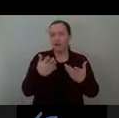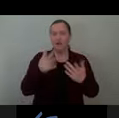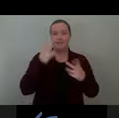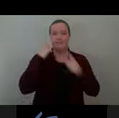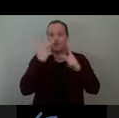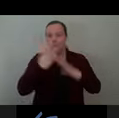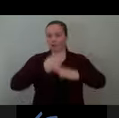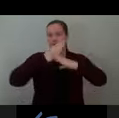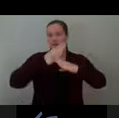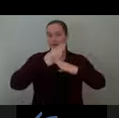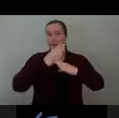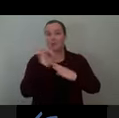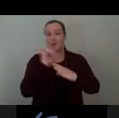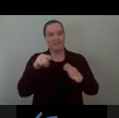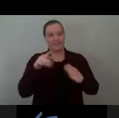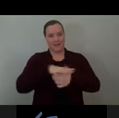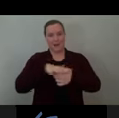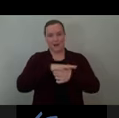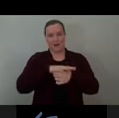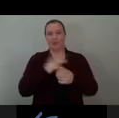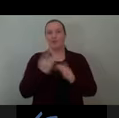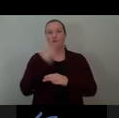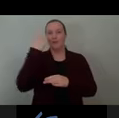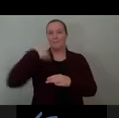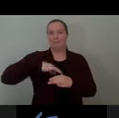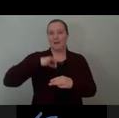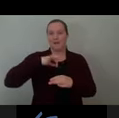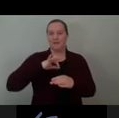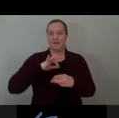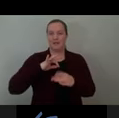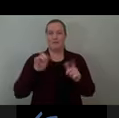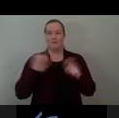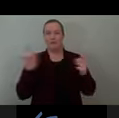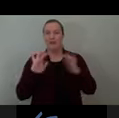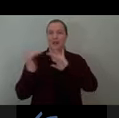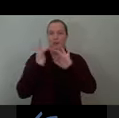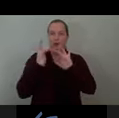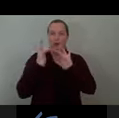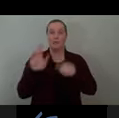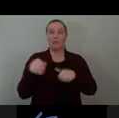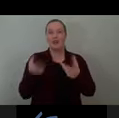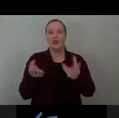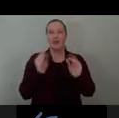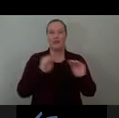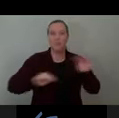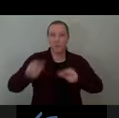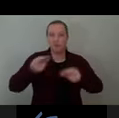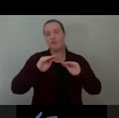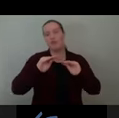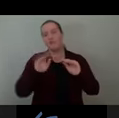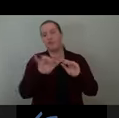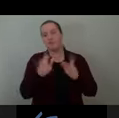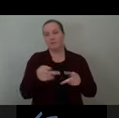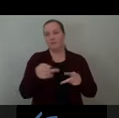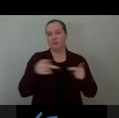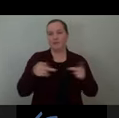as a conduit that's going to be part of a larger network of constant movement and passage. And so we looked at